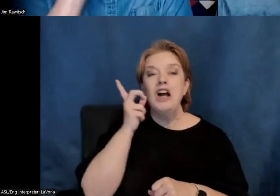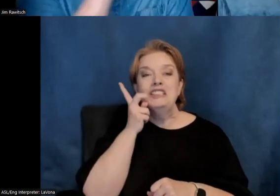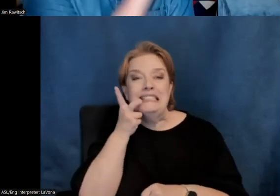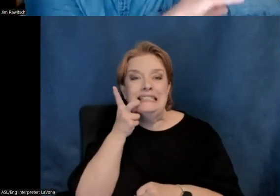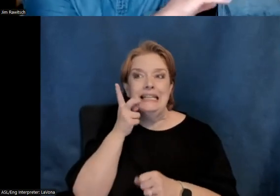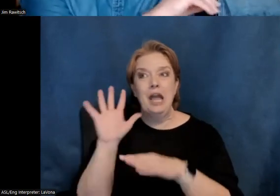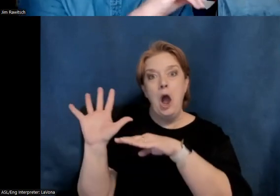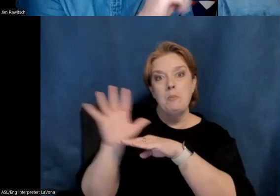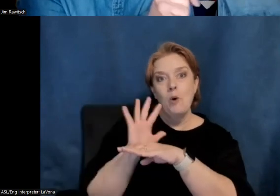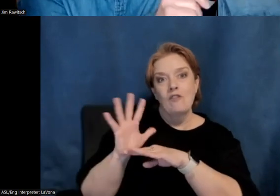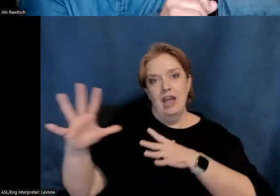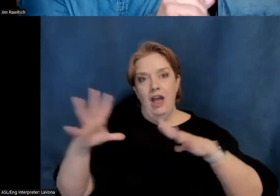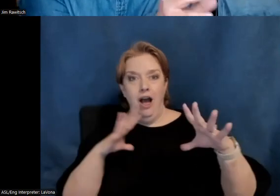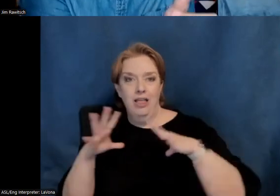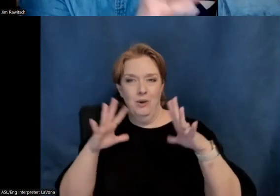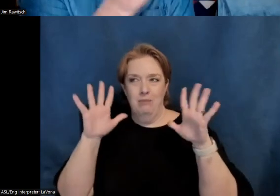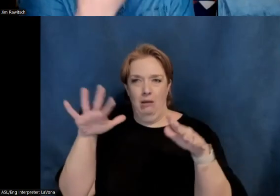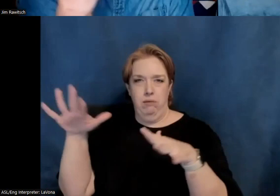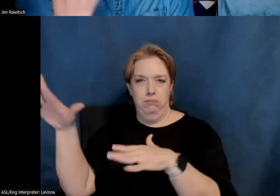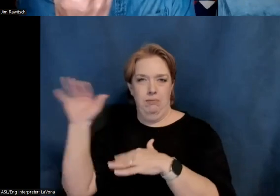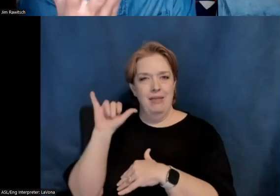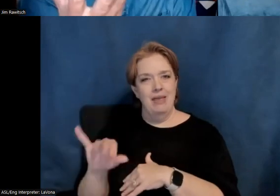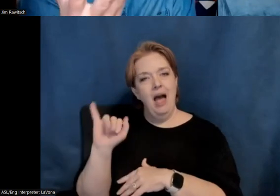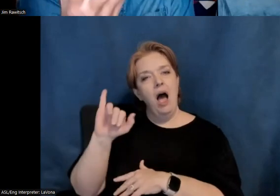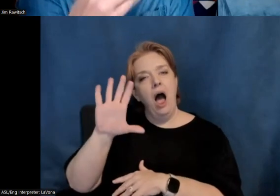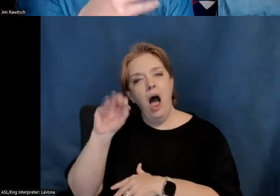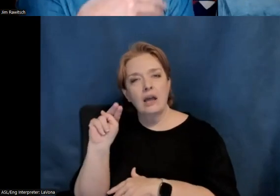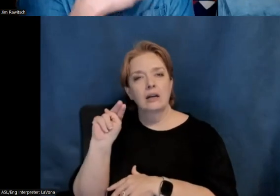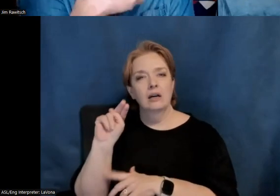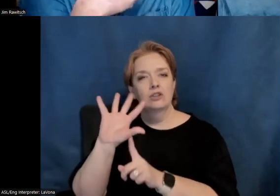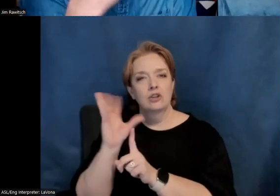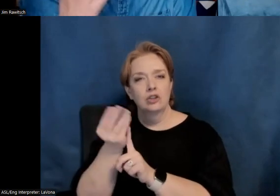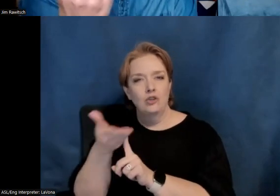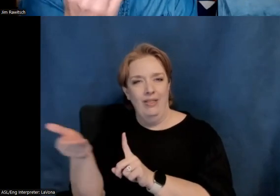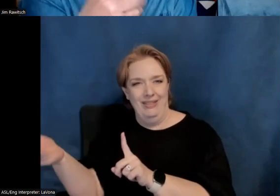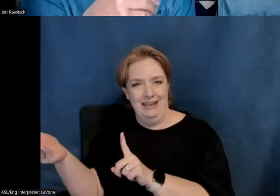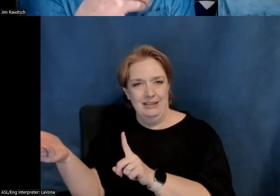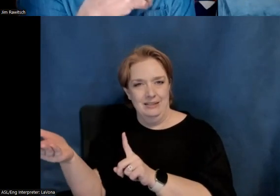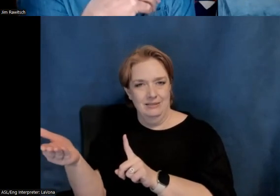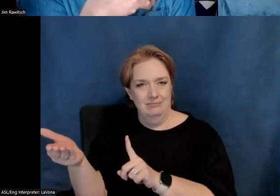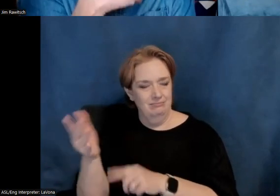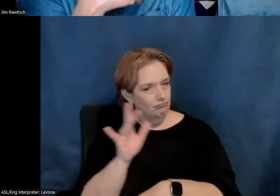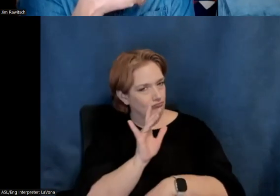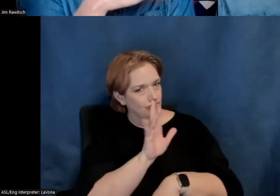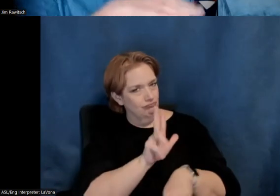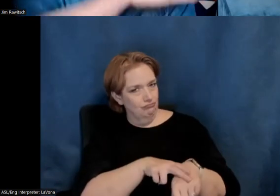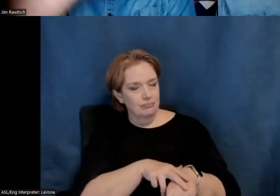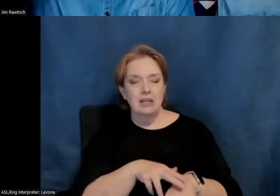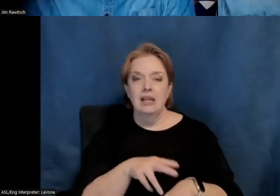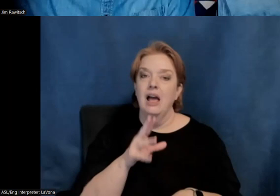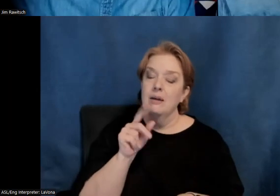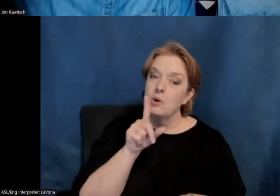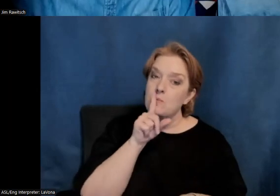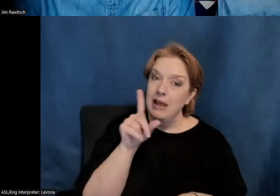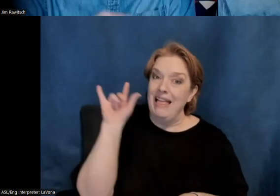studios, you think of all sorts of, iconic cultural, uh, aspects to life in California. And, and in fact, there's